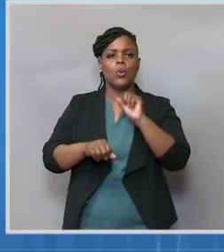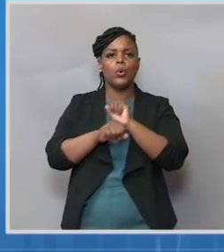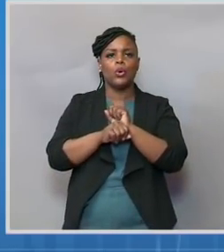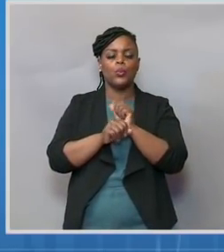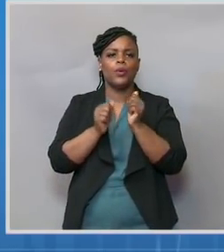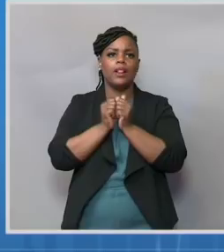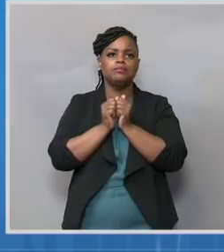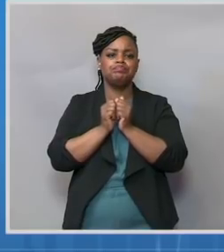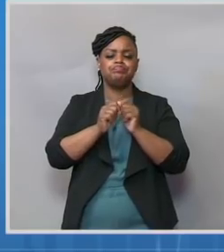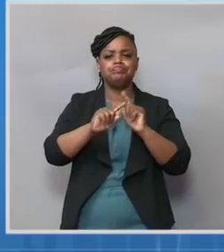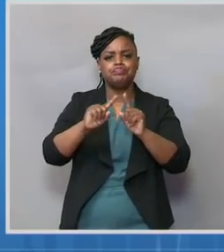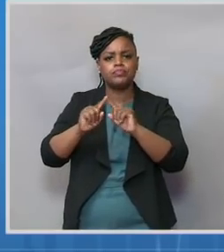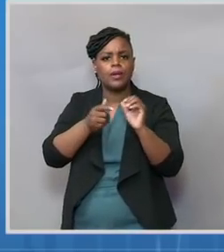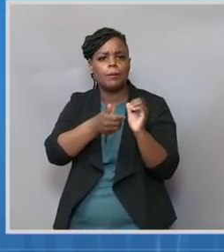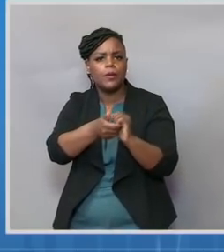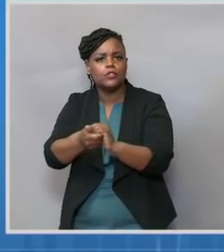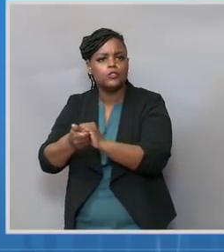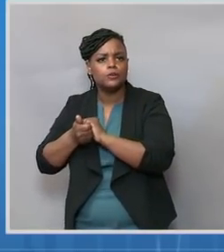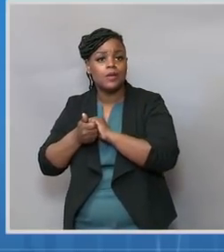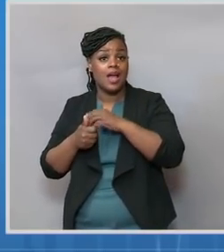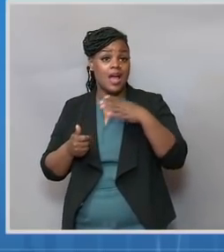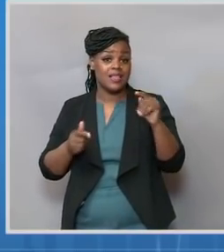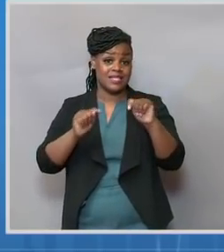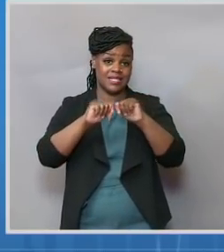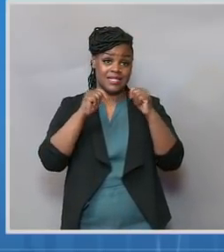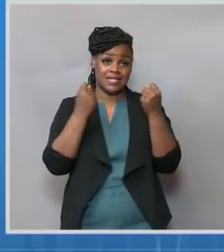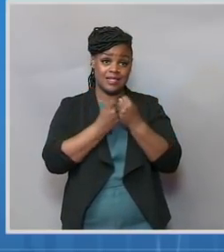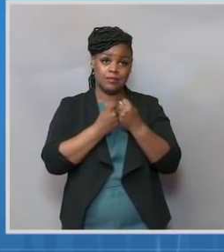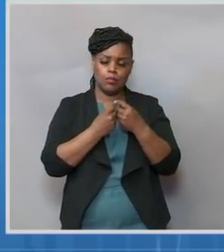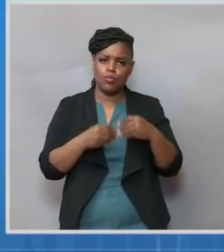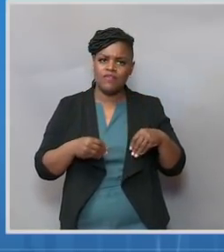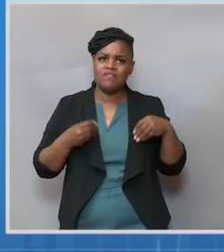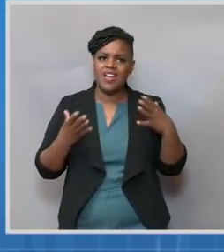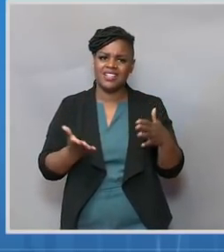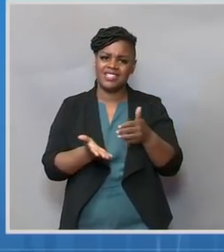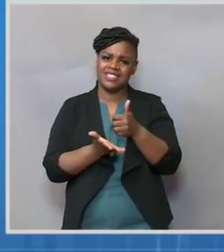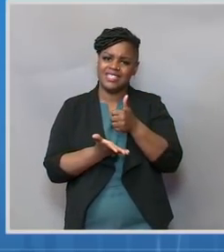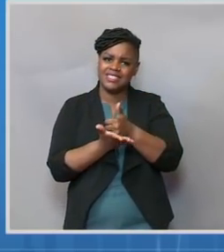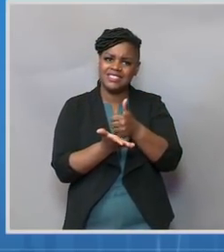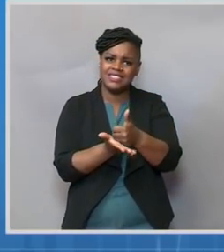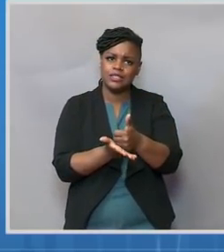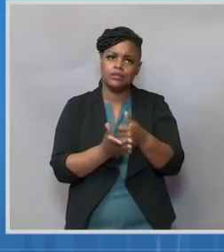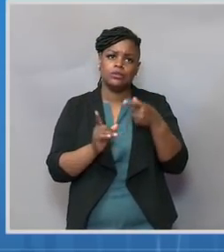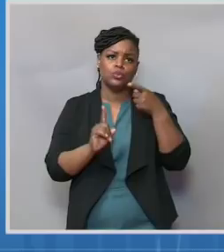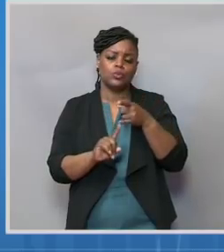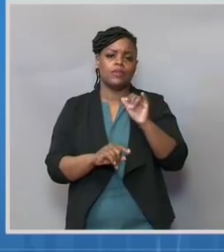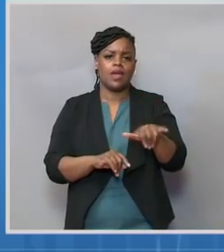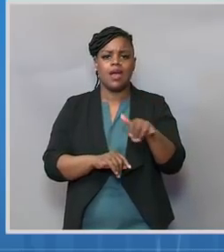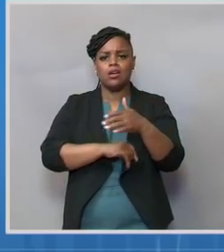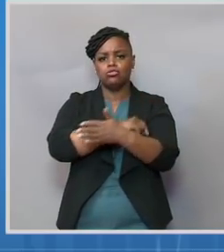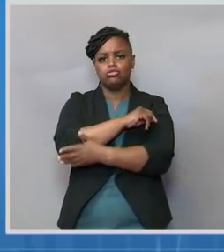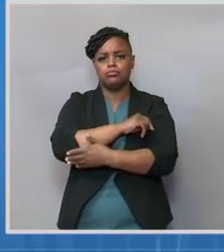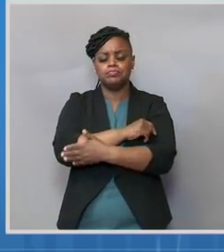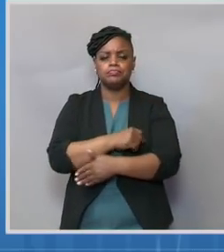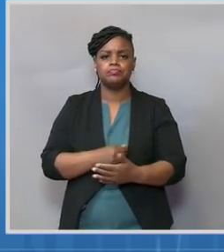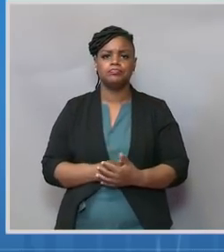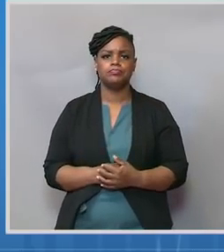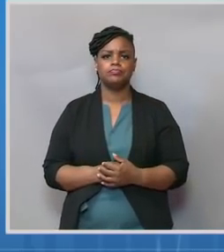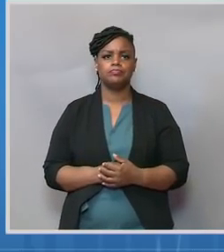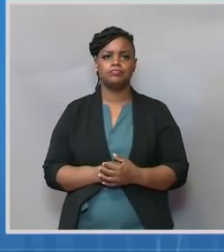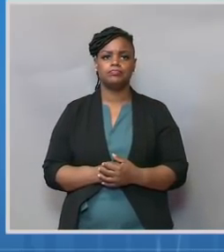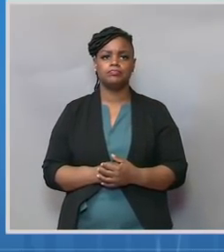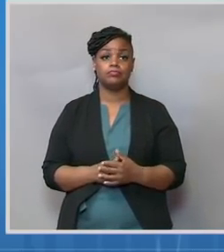team is providing assistance across government to the country. And, you know, this is a